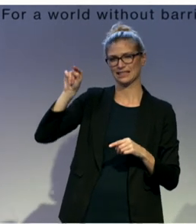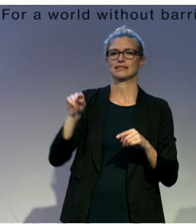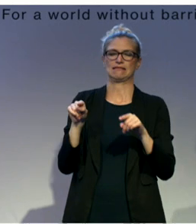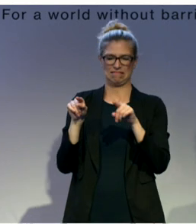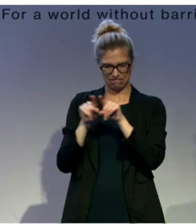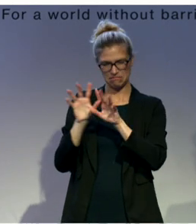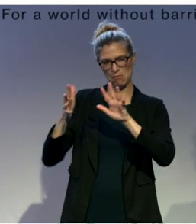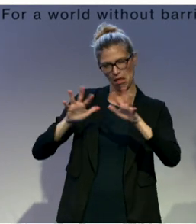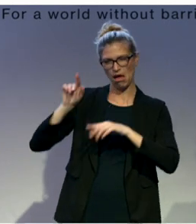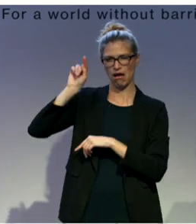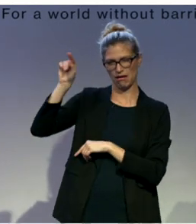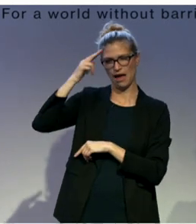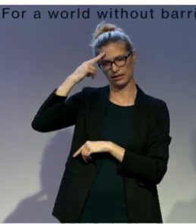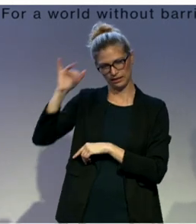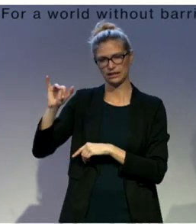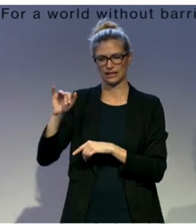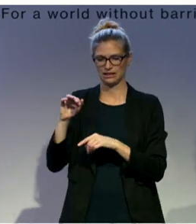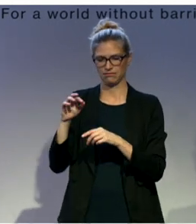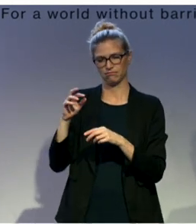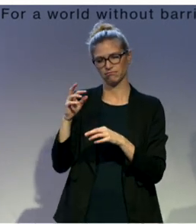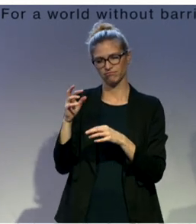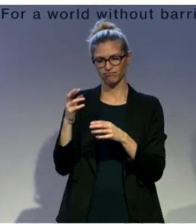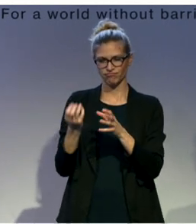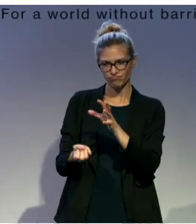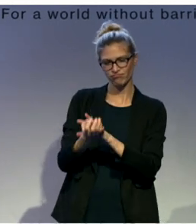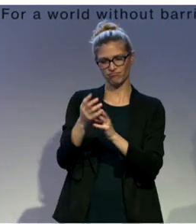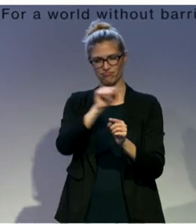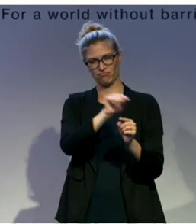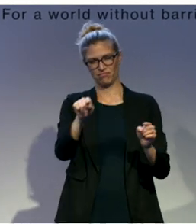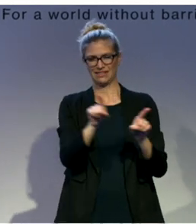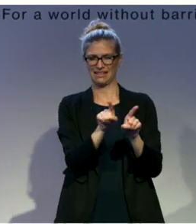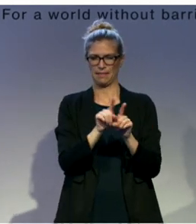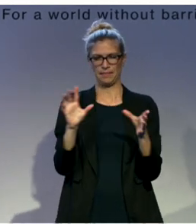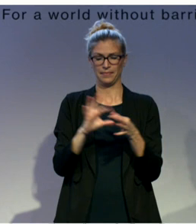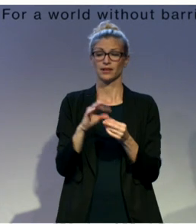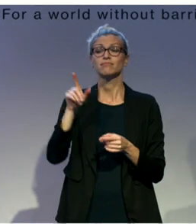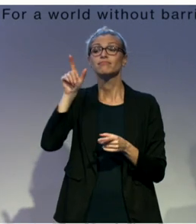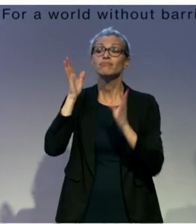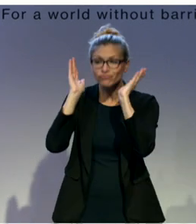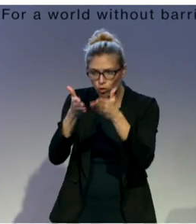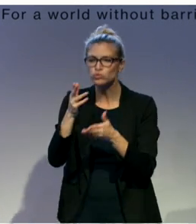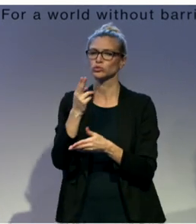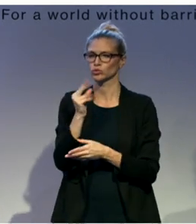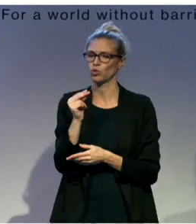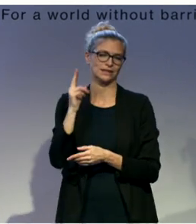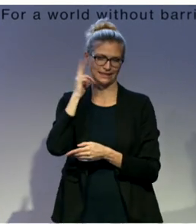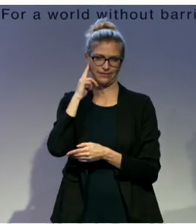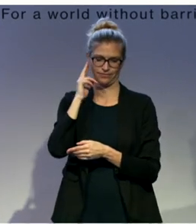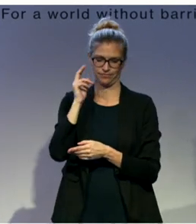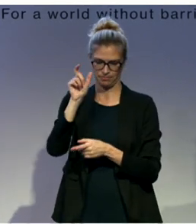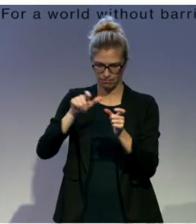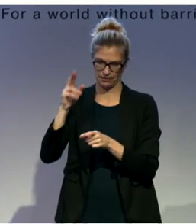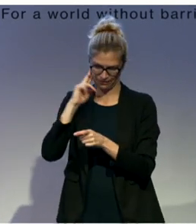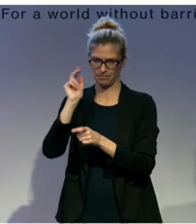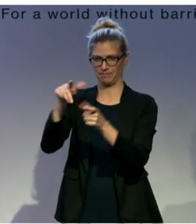products in different languages for deaf and non-deaf persons. And in the run-up to the parliamentary and presidential elections in